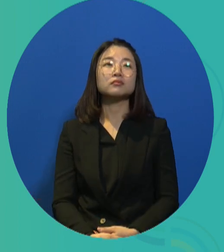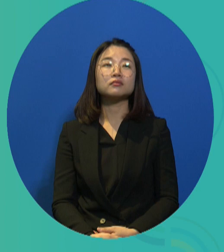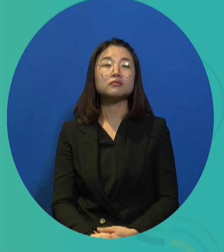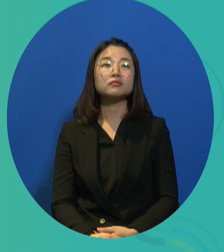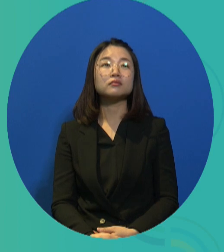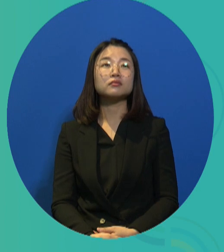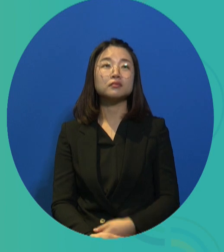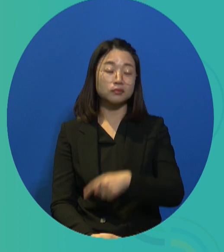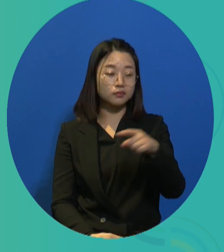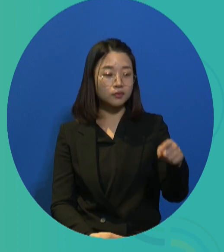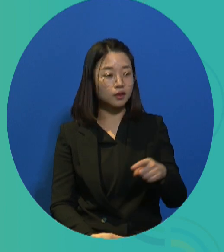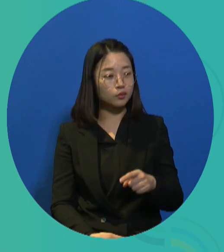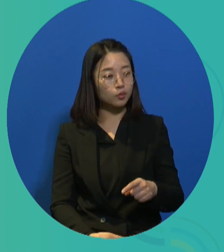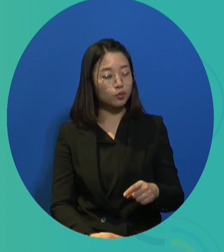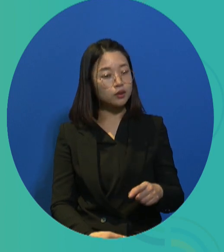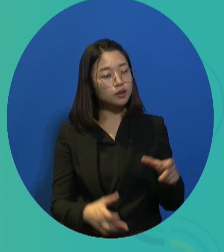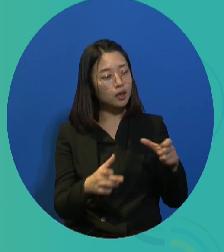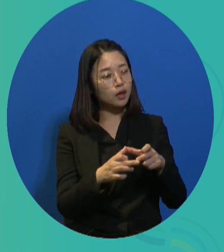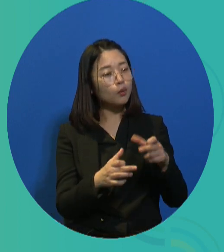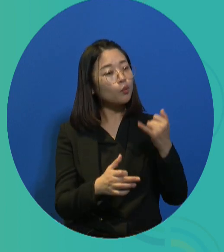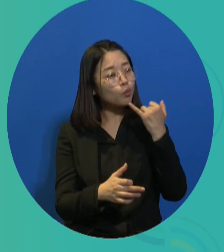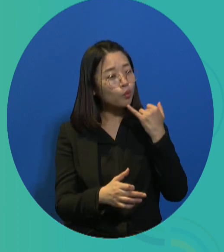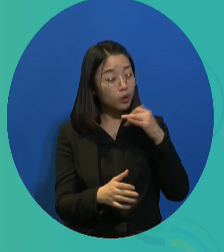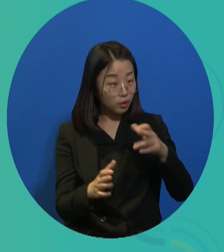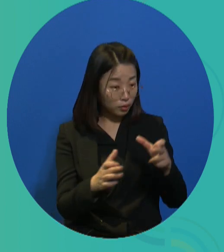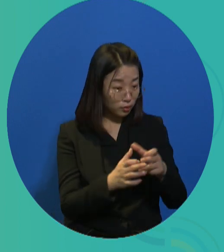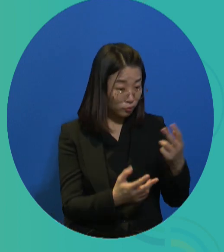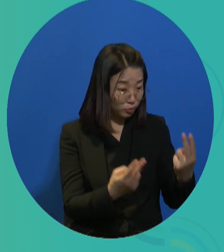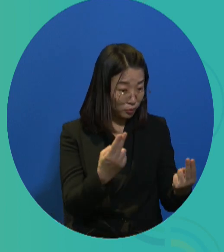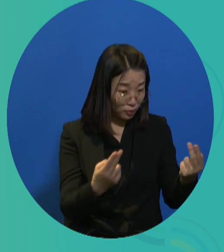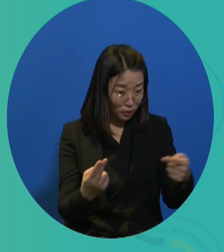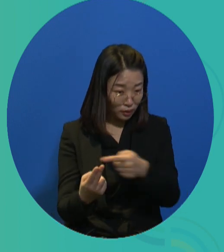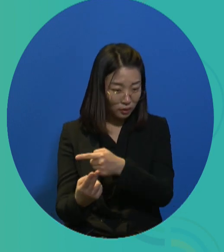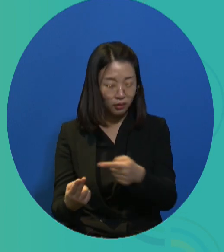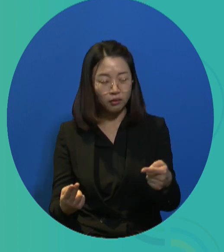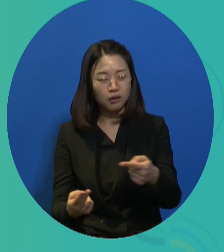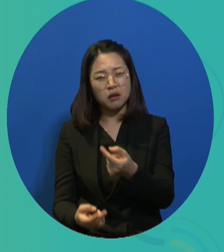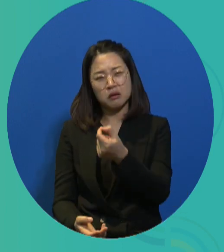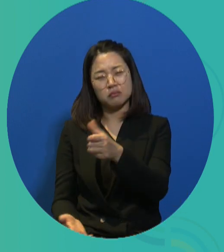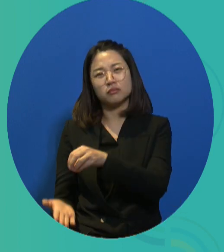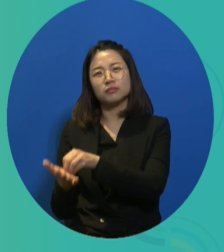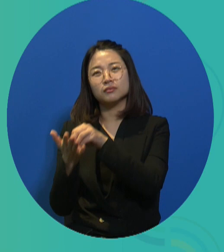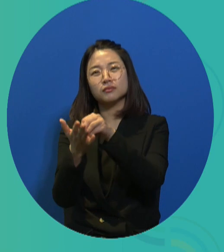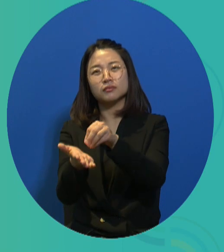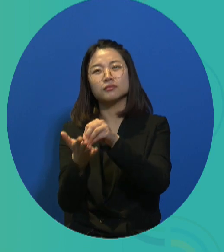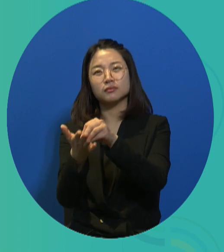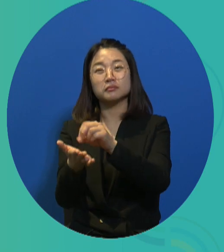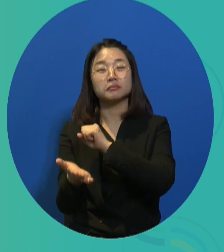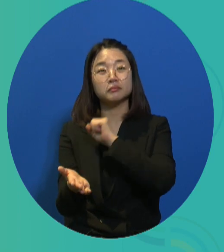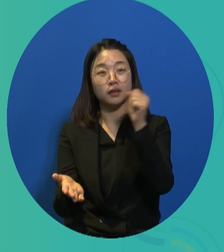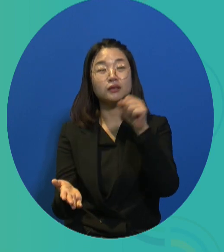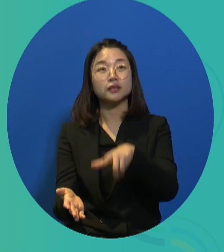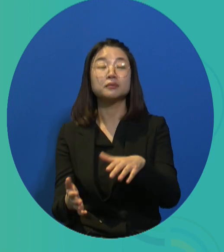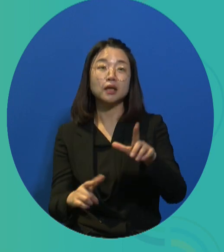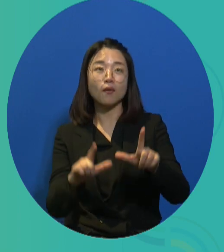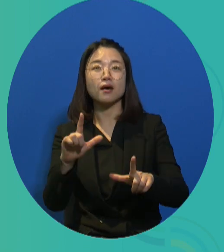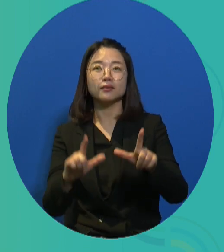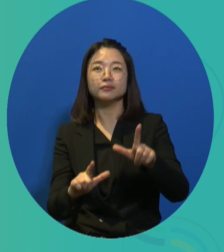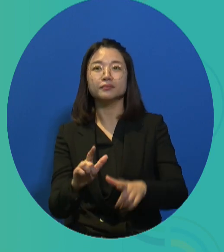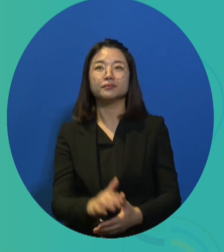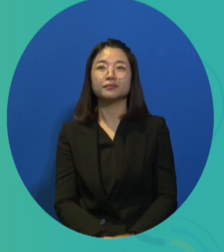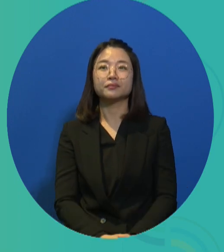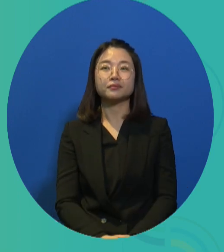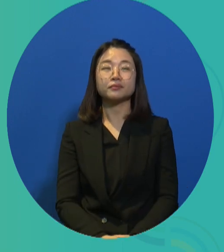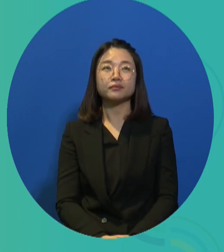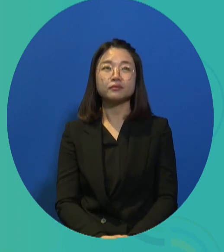of severely disabled persons is very, very low. So it means that severely disabled persons are not economically